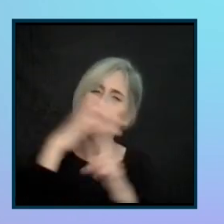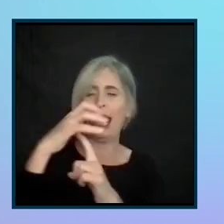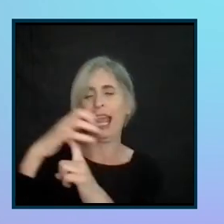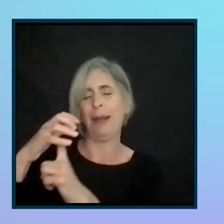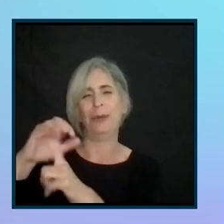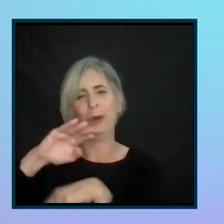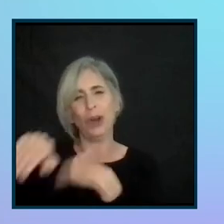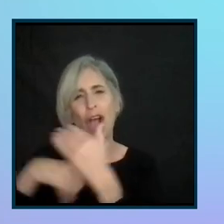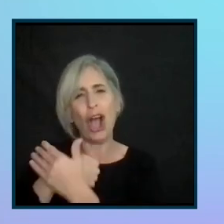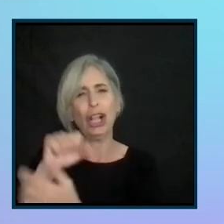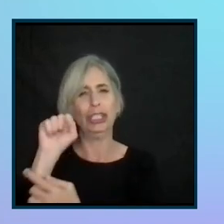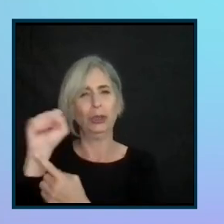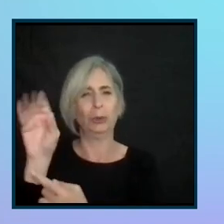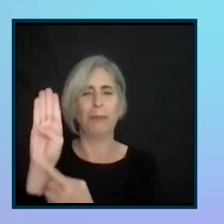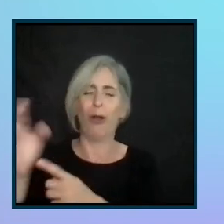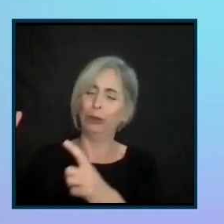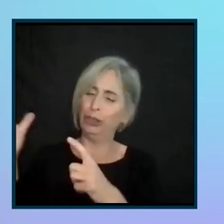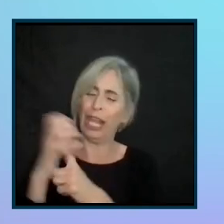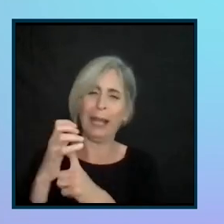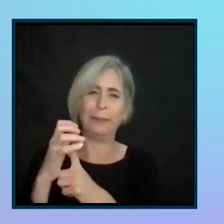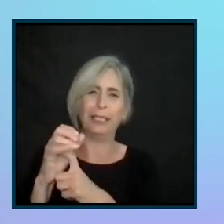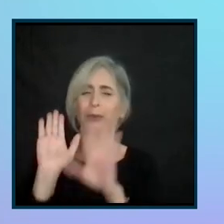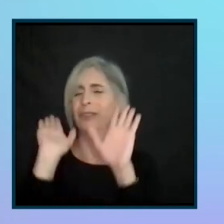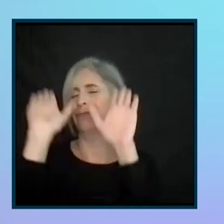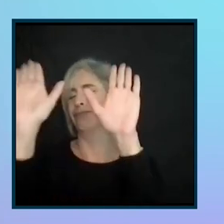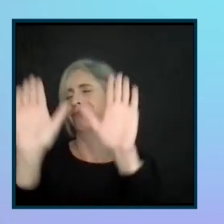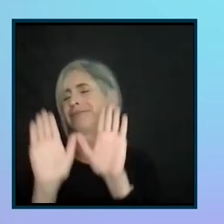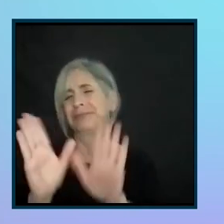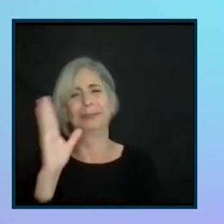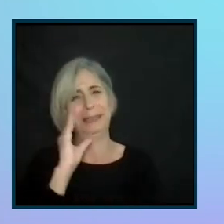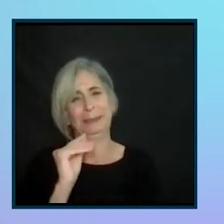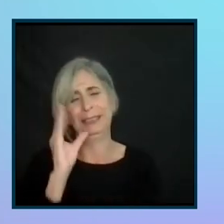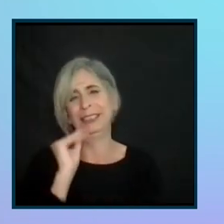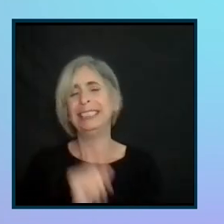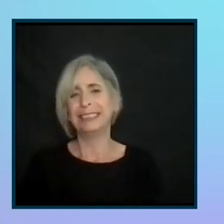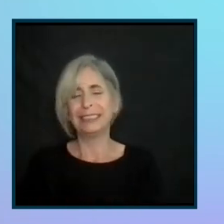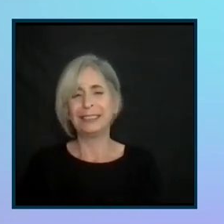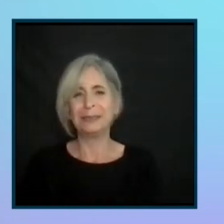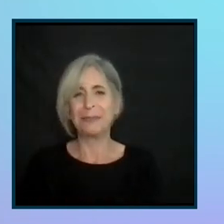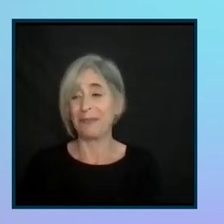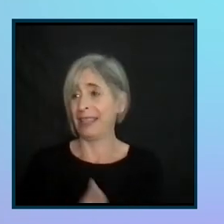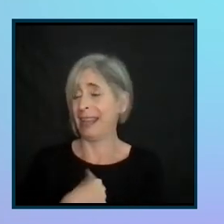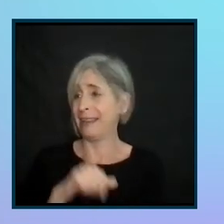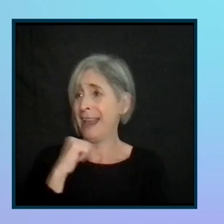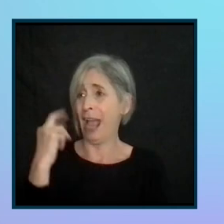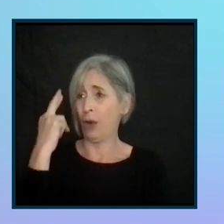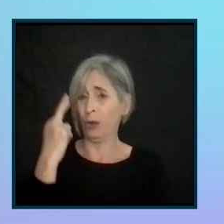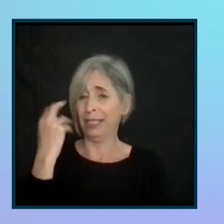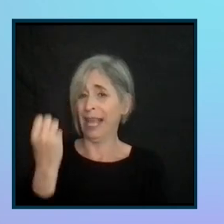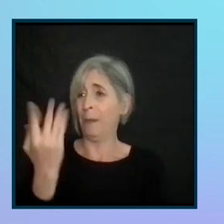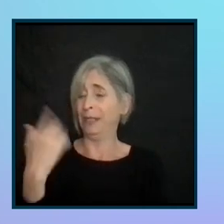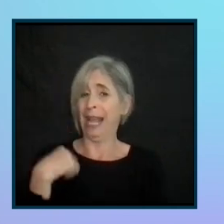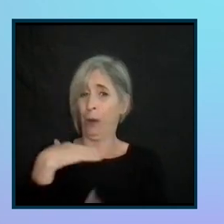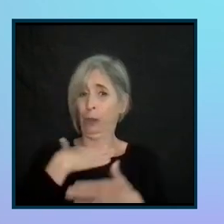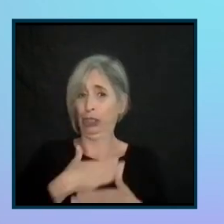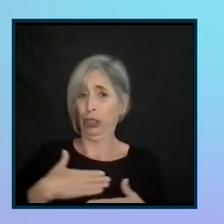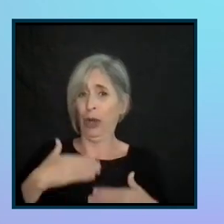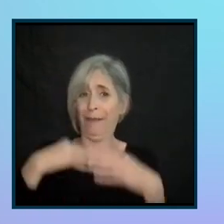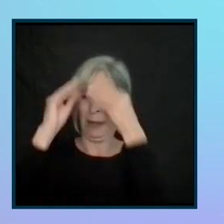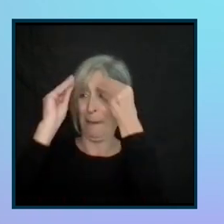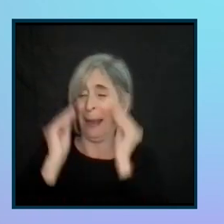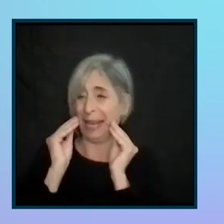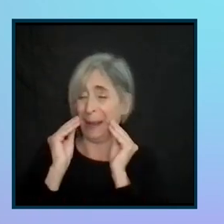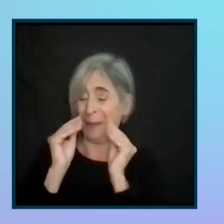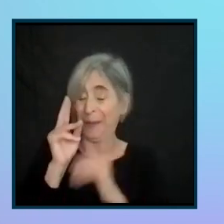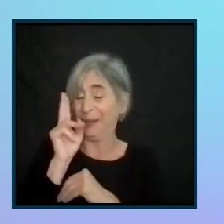Super Bowl champs in my eyes. It was fabulous. Fabulous. Now, I didn't realize how much I was going to enjoy having makeup on. And the